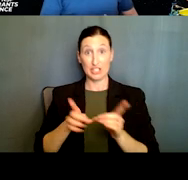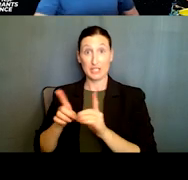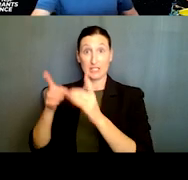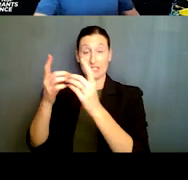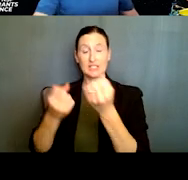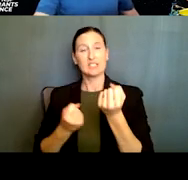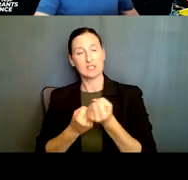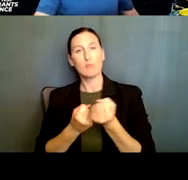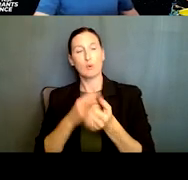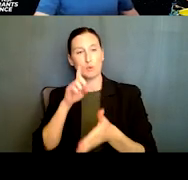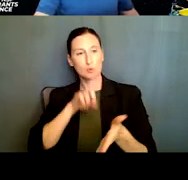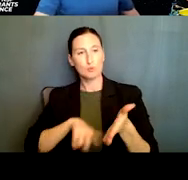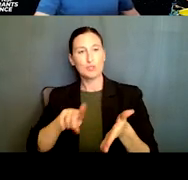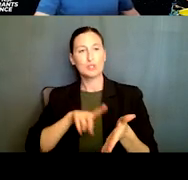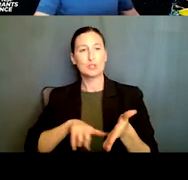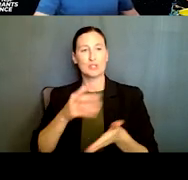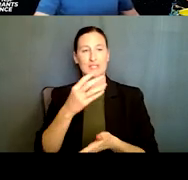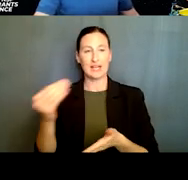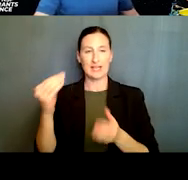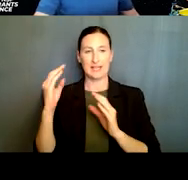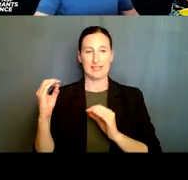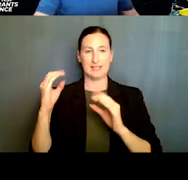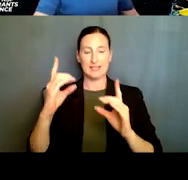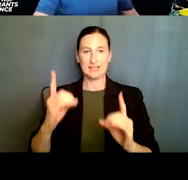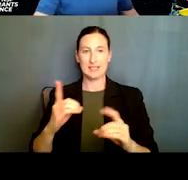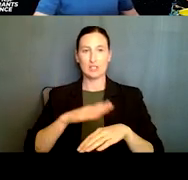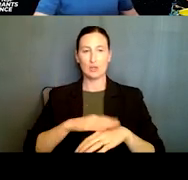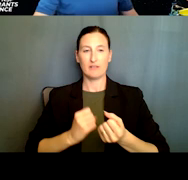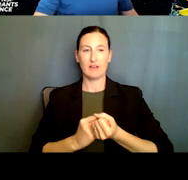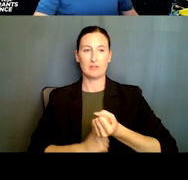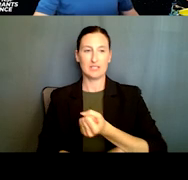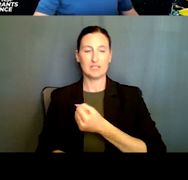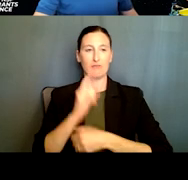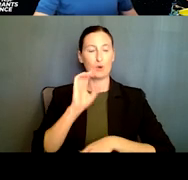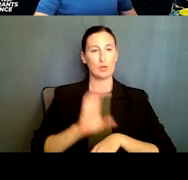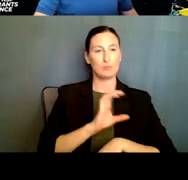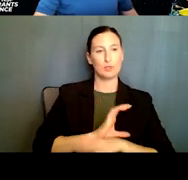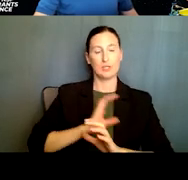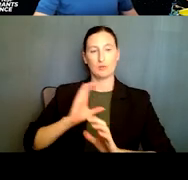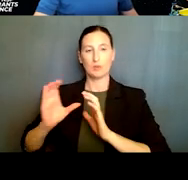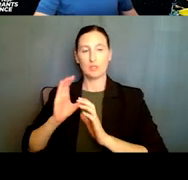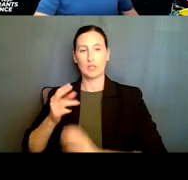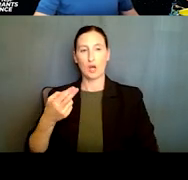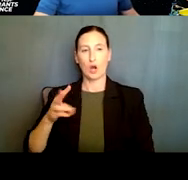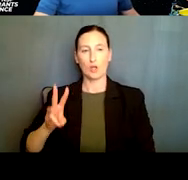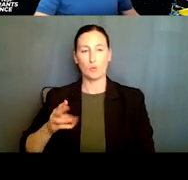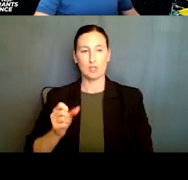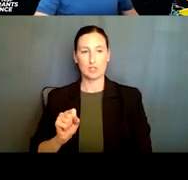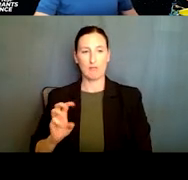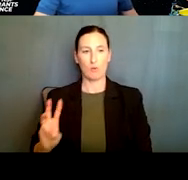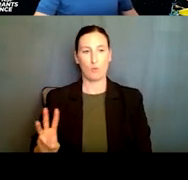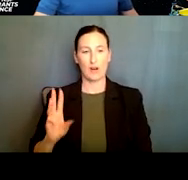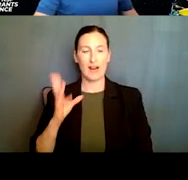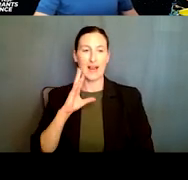research and education on the foundations of computing, communication, hardware, software, and emerging technologies, such as quantum